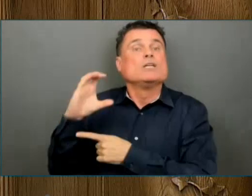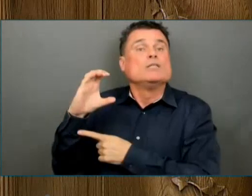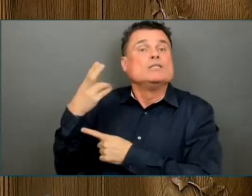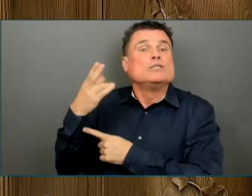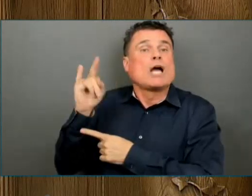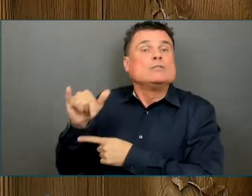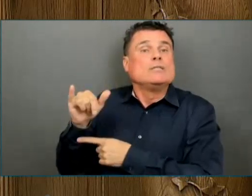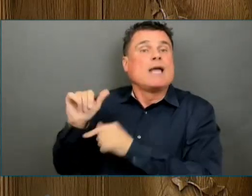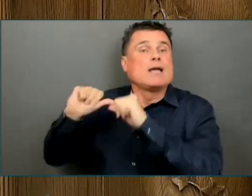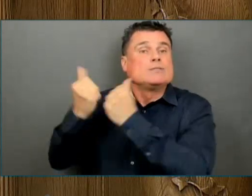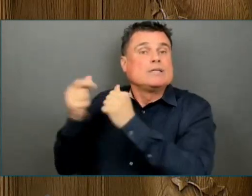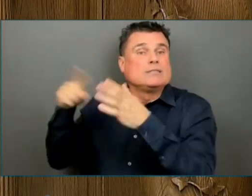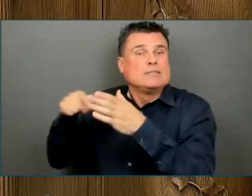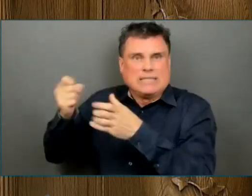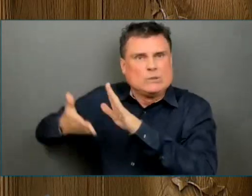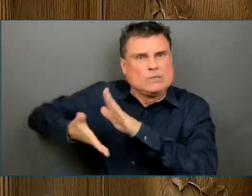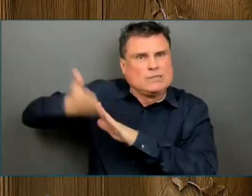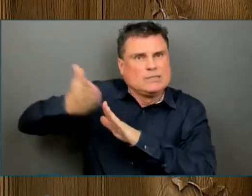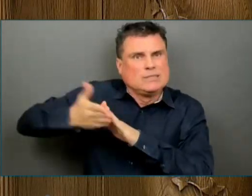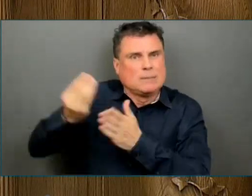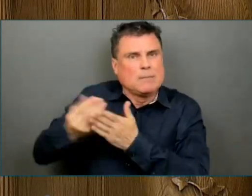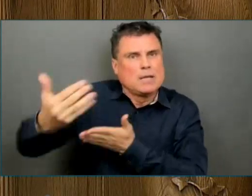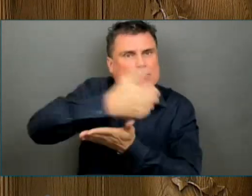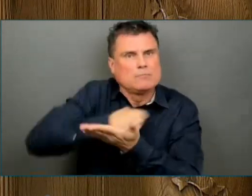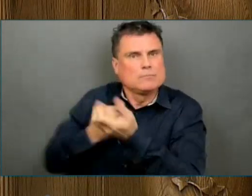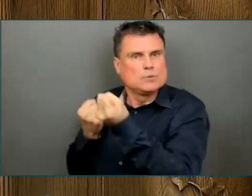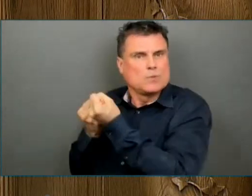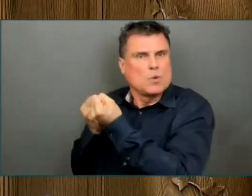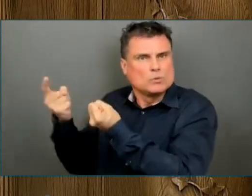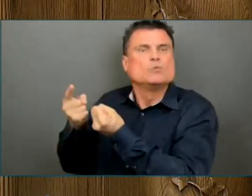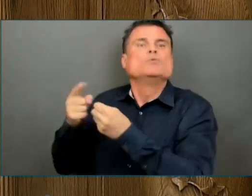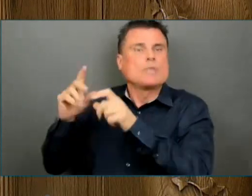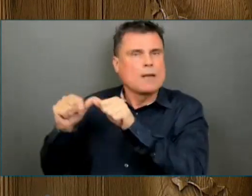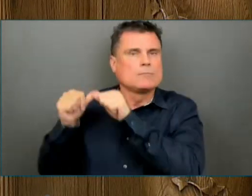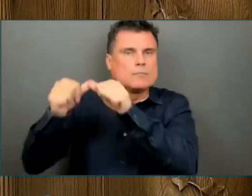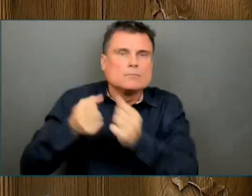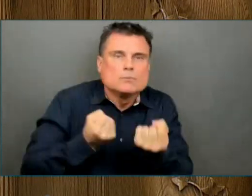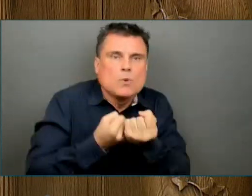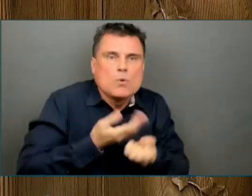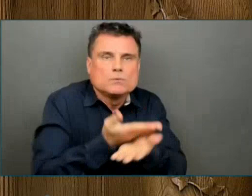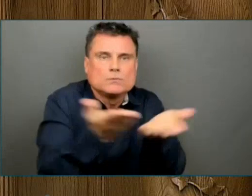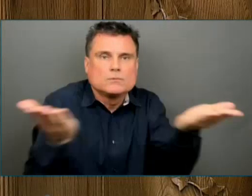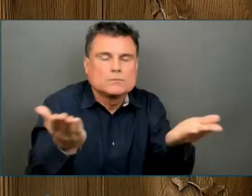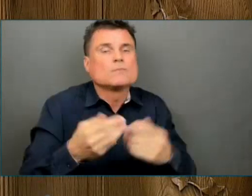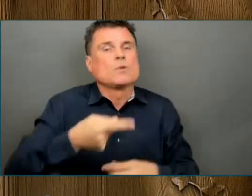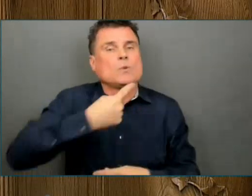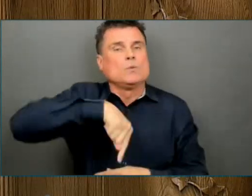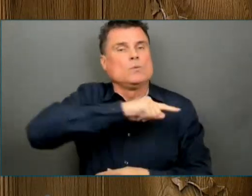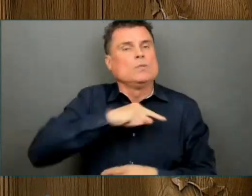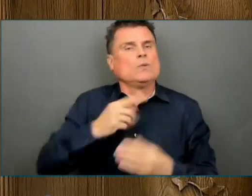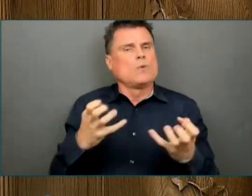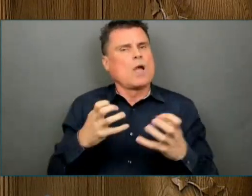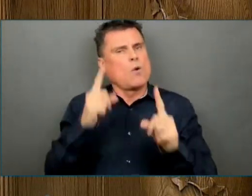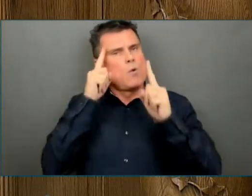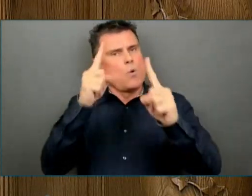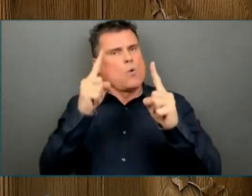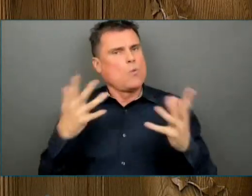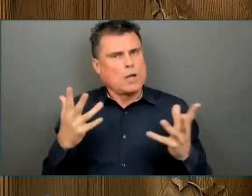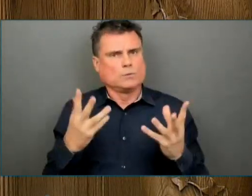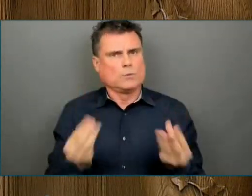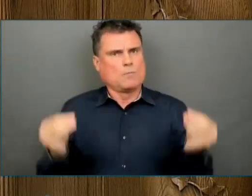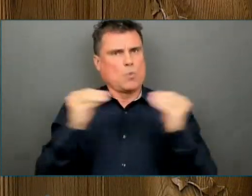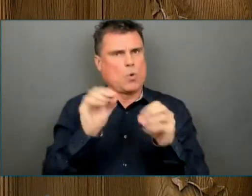jobs while tackling the climate crisis and protecting the environment. And ultimately, to position British Columbia